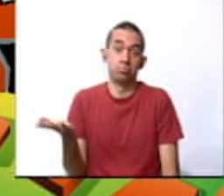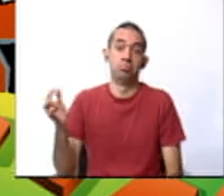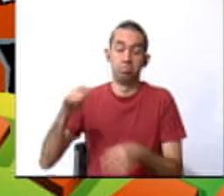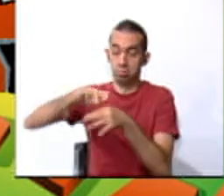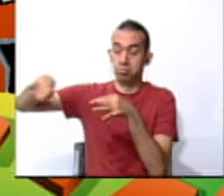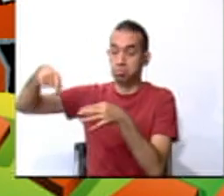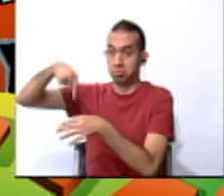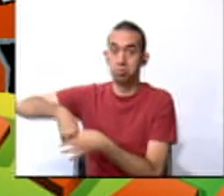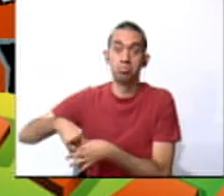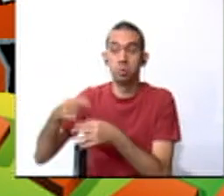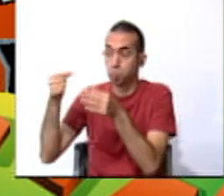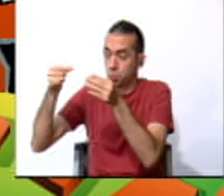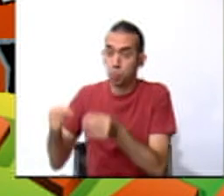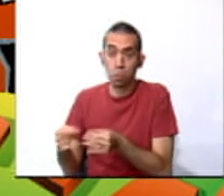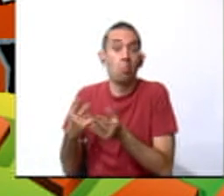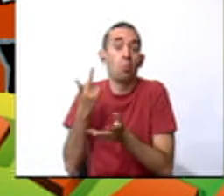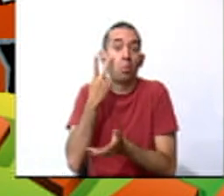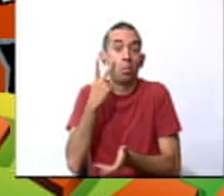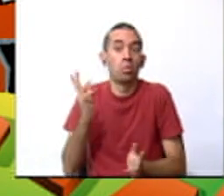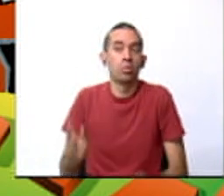Let's see what we have.